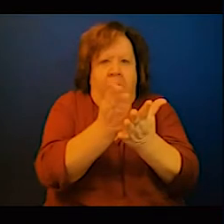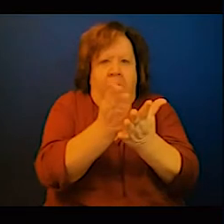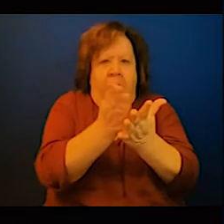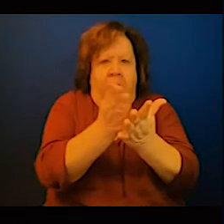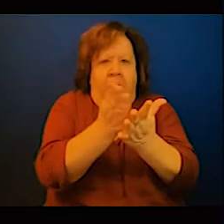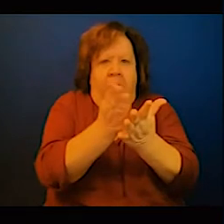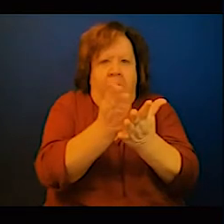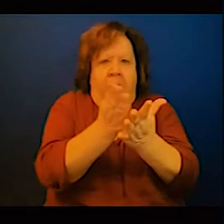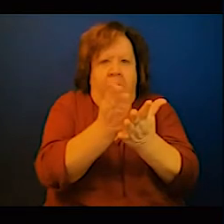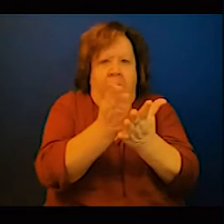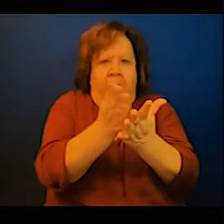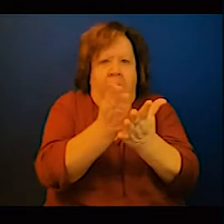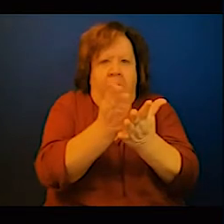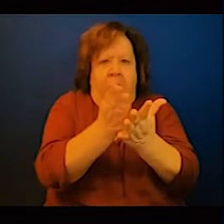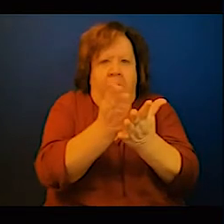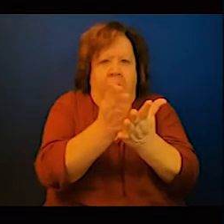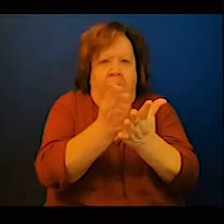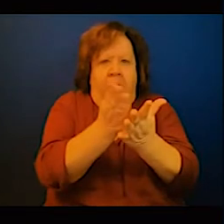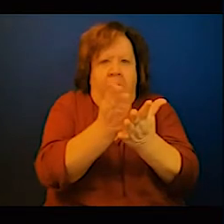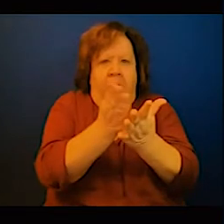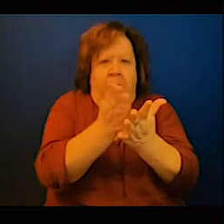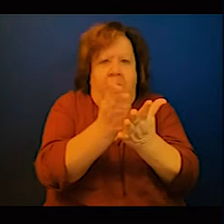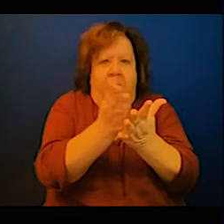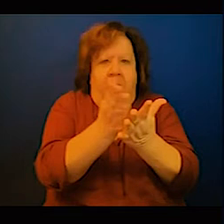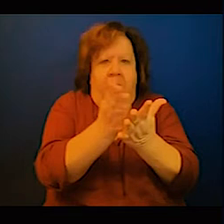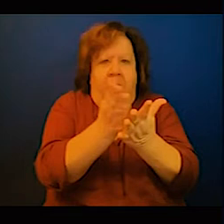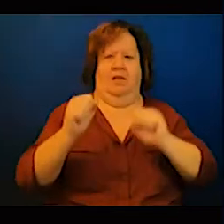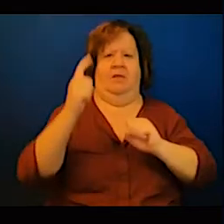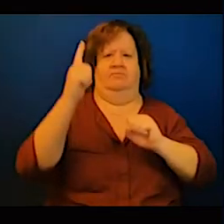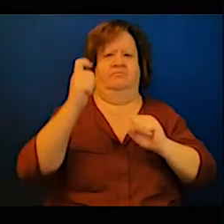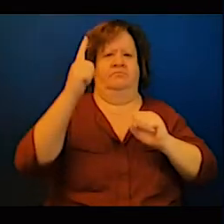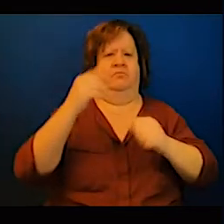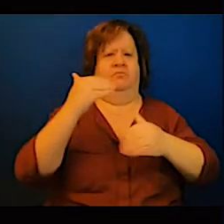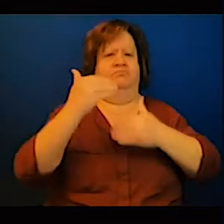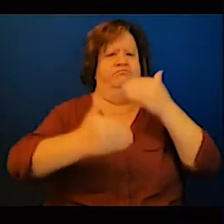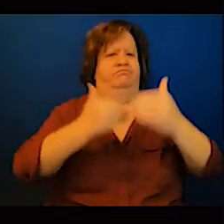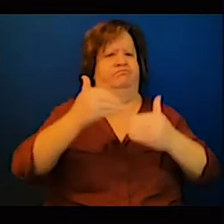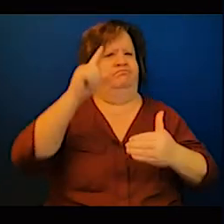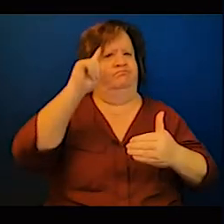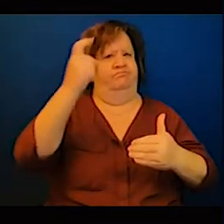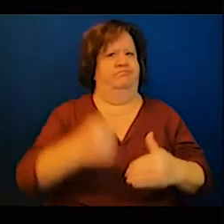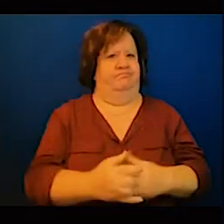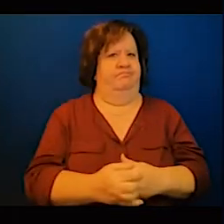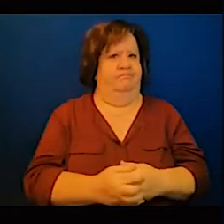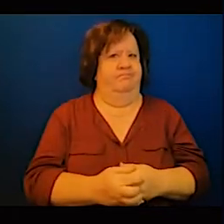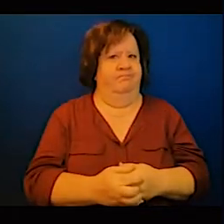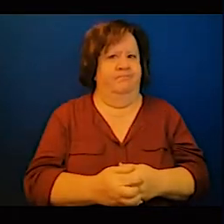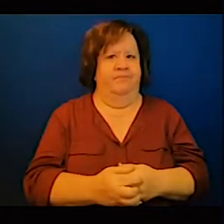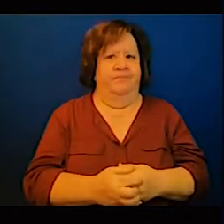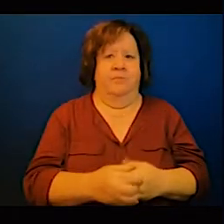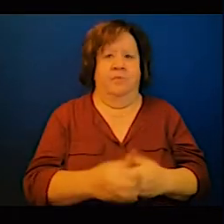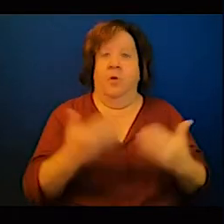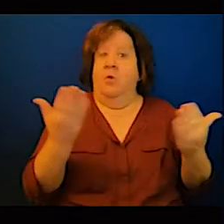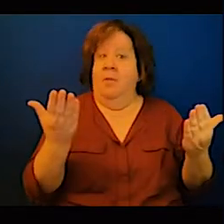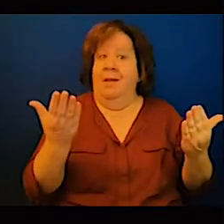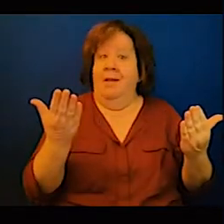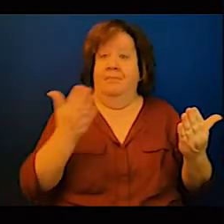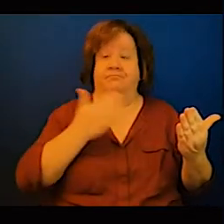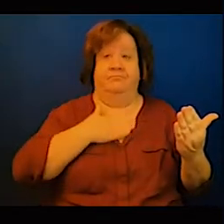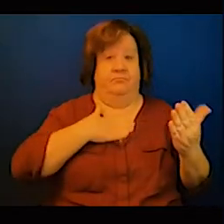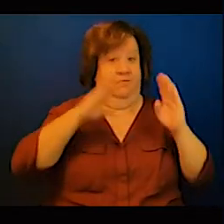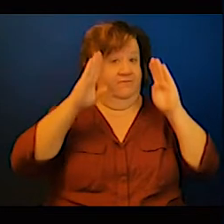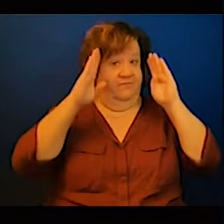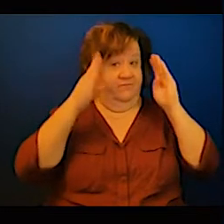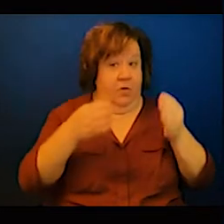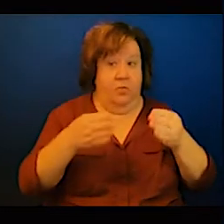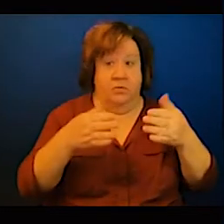in particular to our focus, for example, the initiative on Africa's single electricity market, in which case